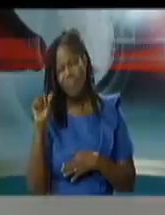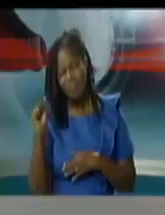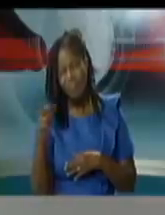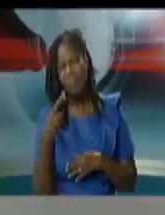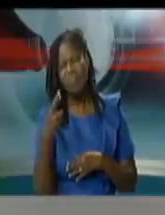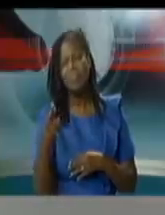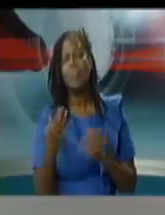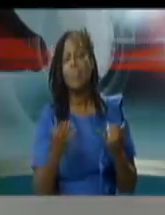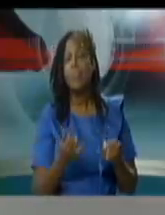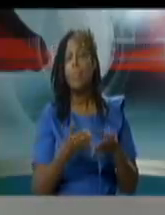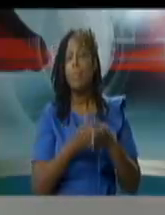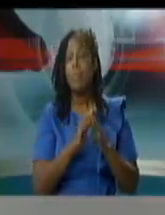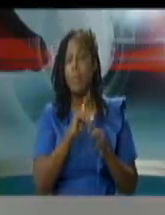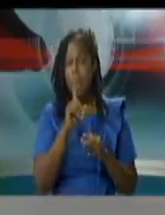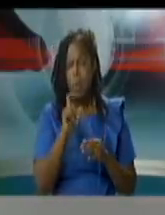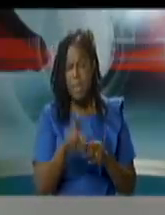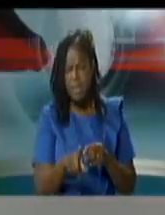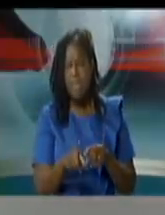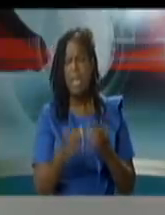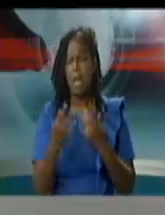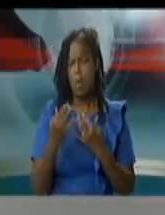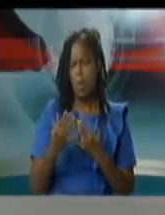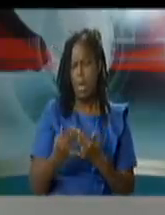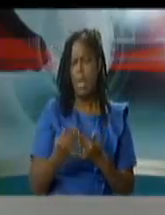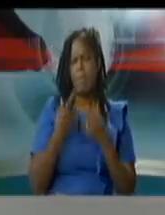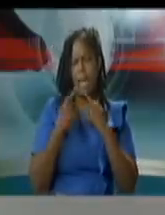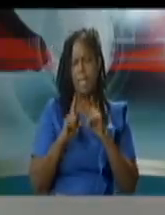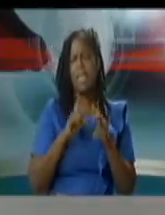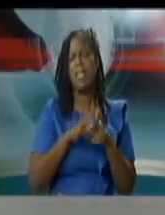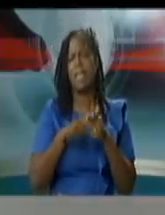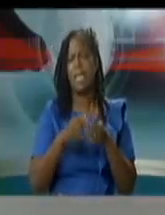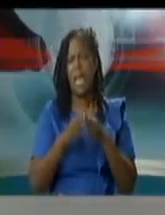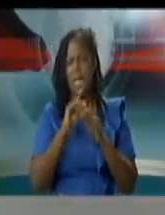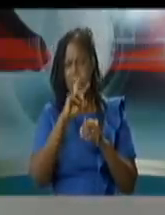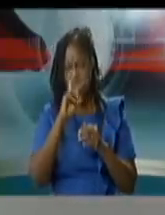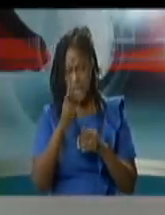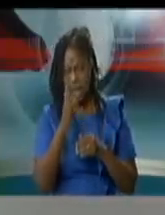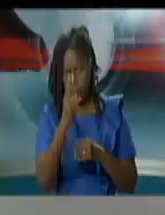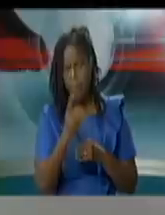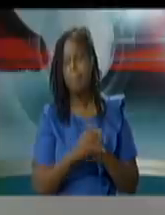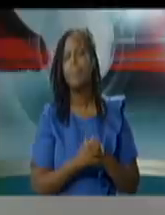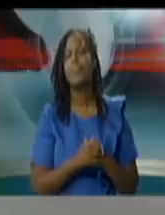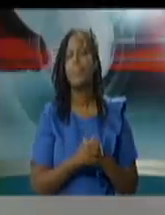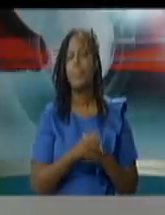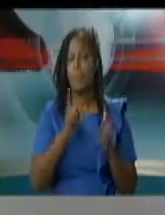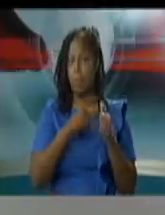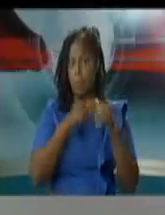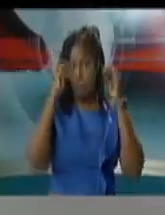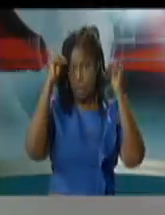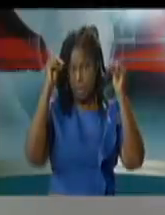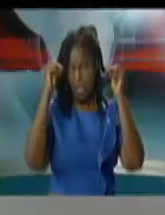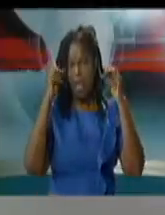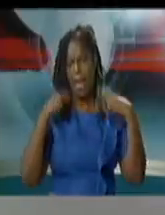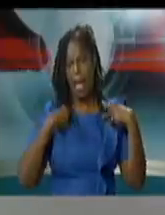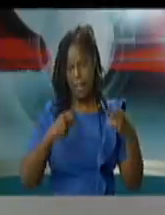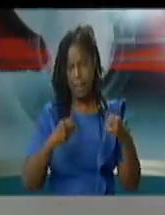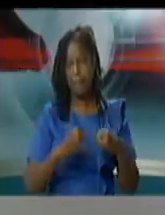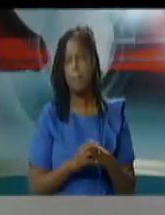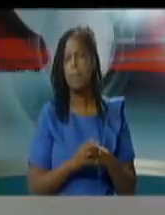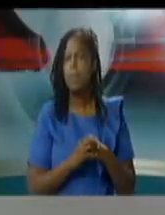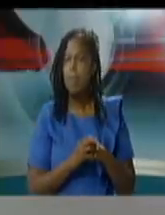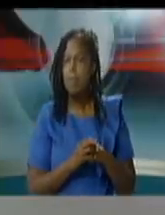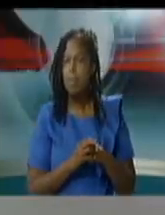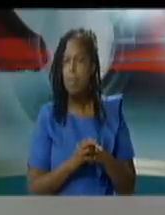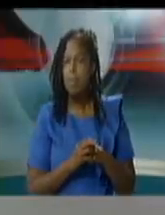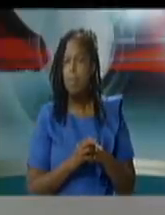now and wait for the answer and then ask the second one my first question minister of health um how does our case fatality rates